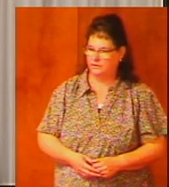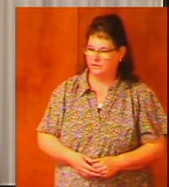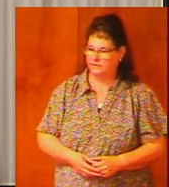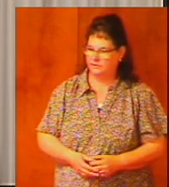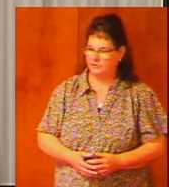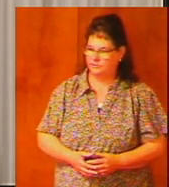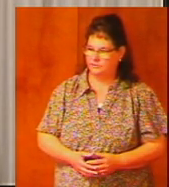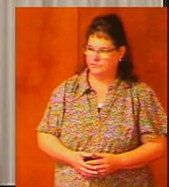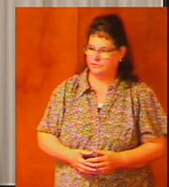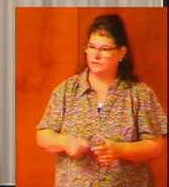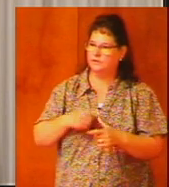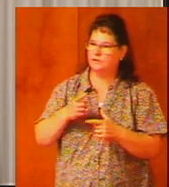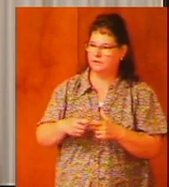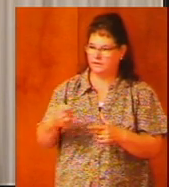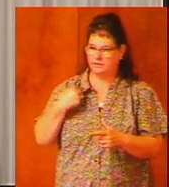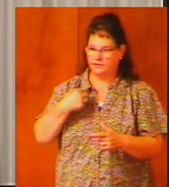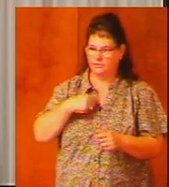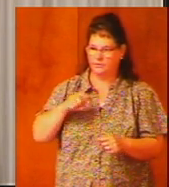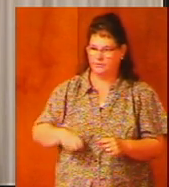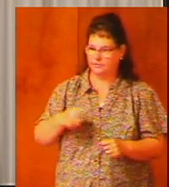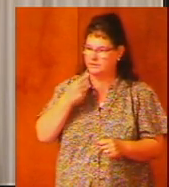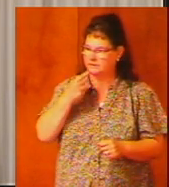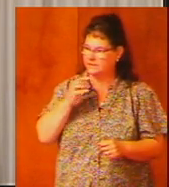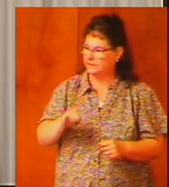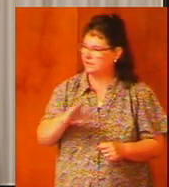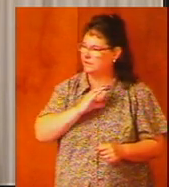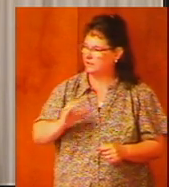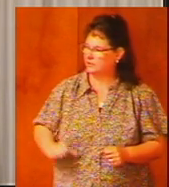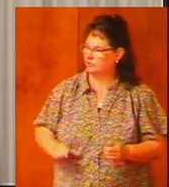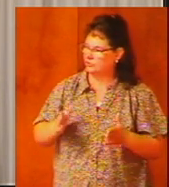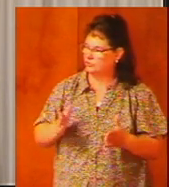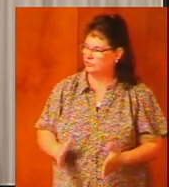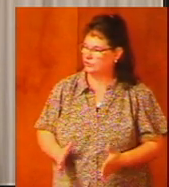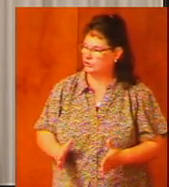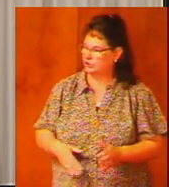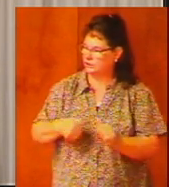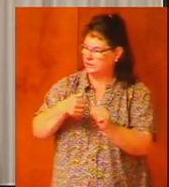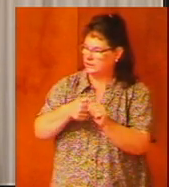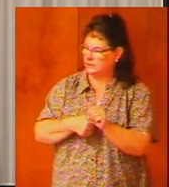but then we must say that Christians as individuals